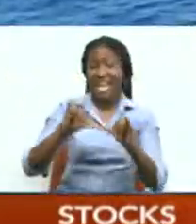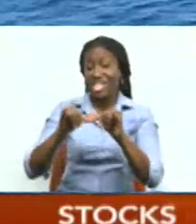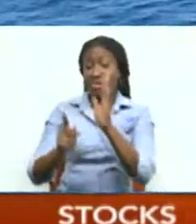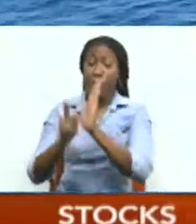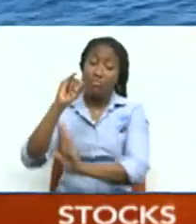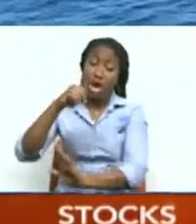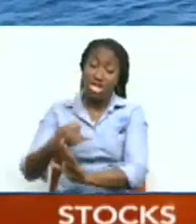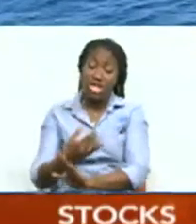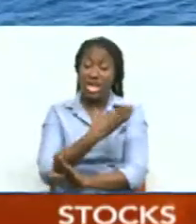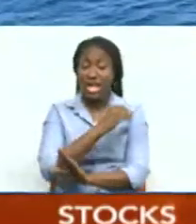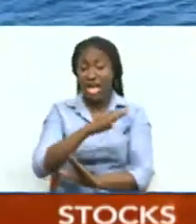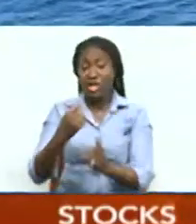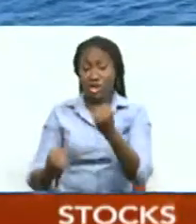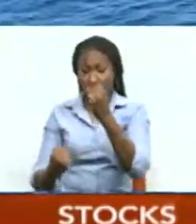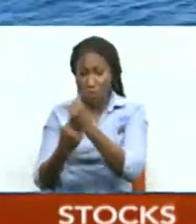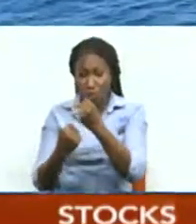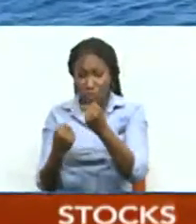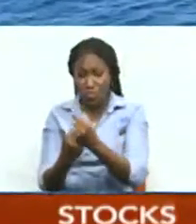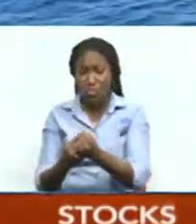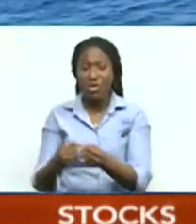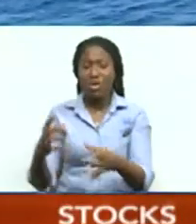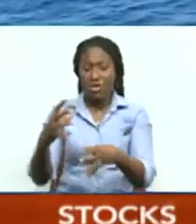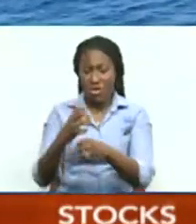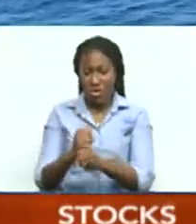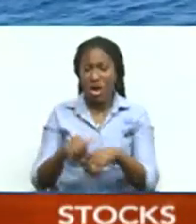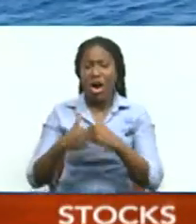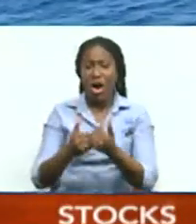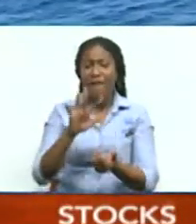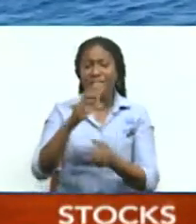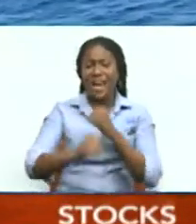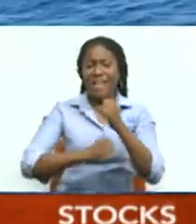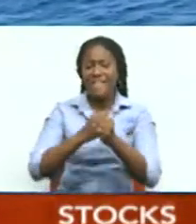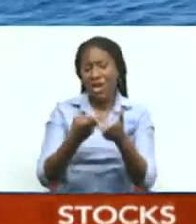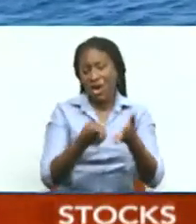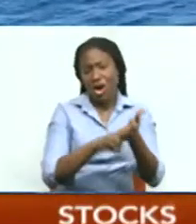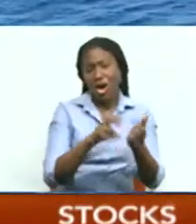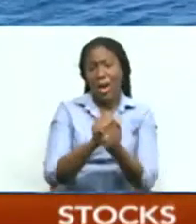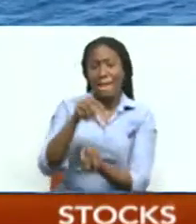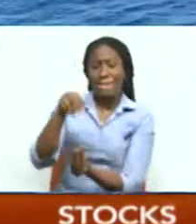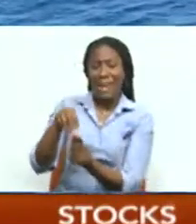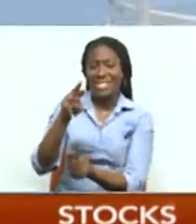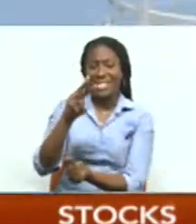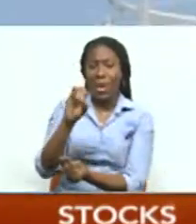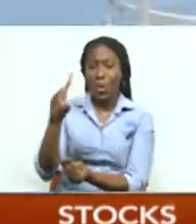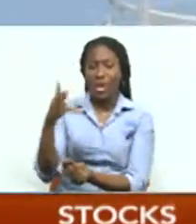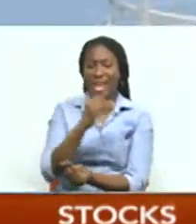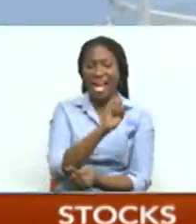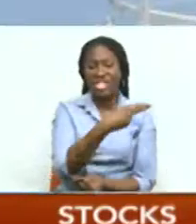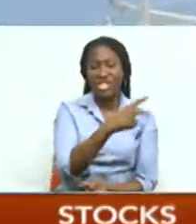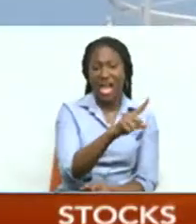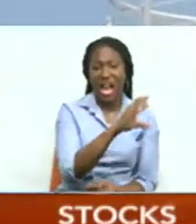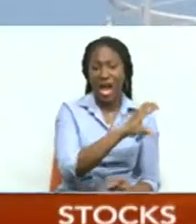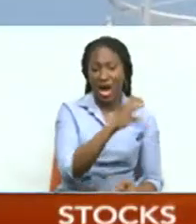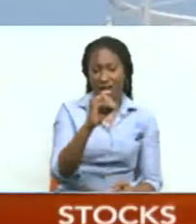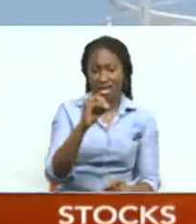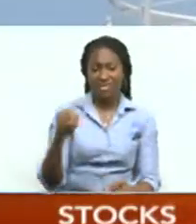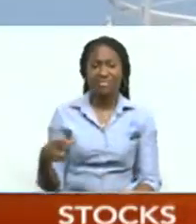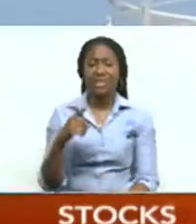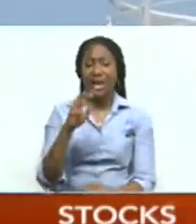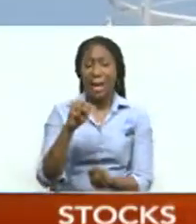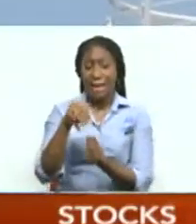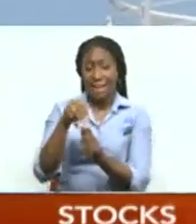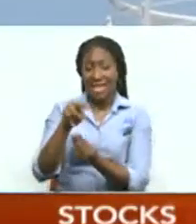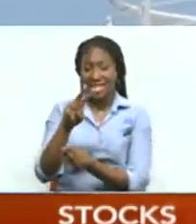asset support have been secured through a five-year agreement between Massey Wood and Shell TNT. Massey Wood is a joint venture